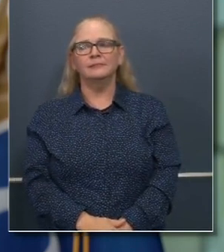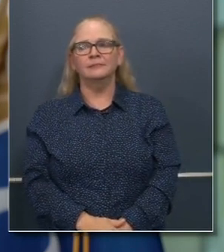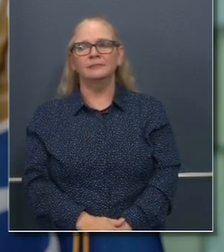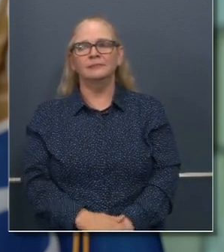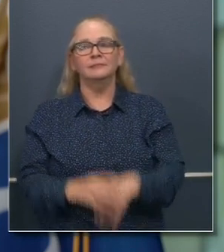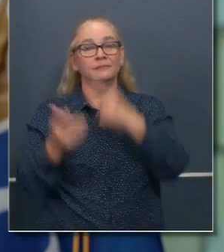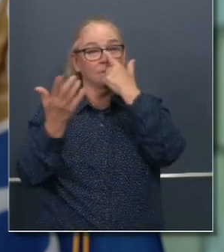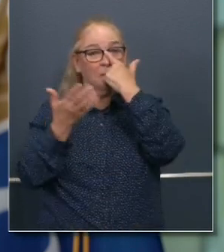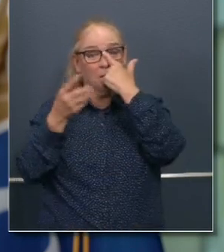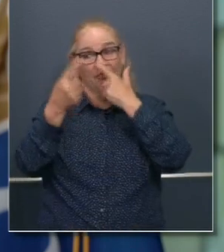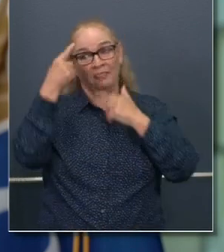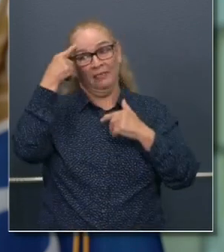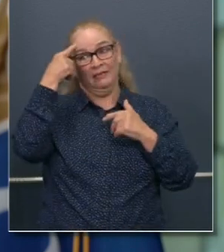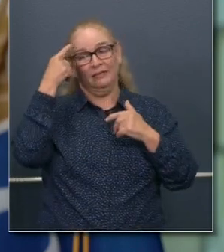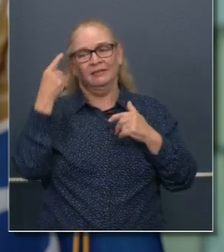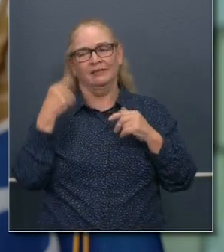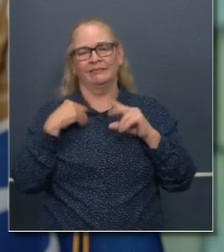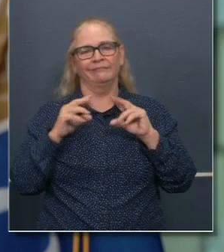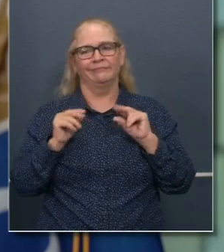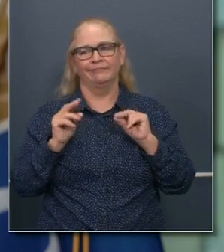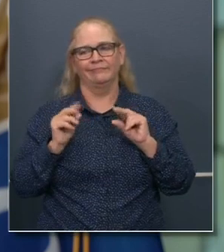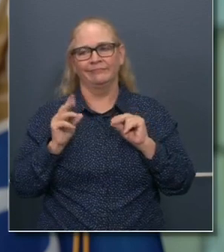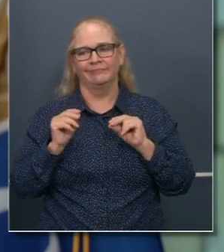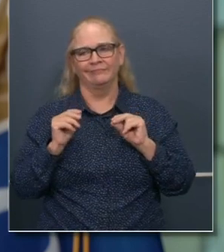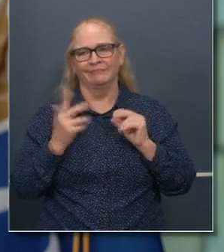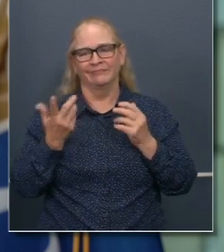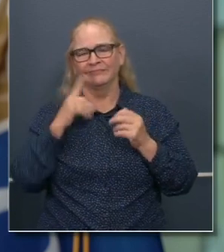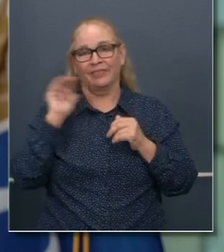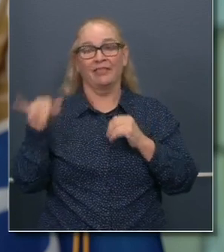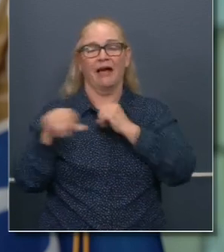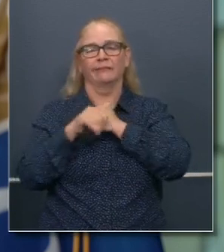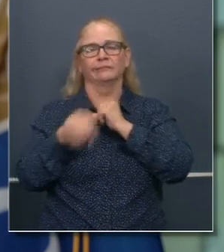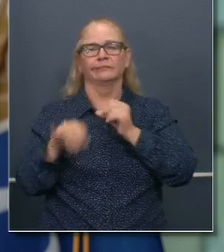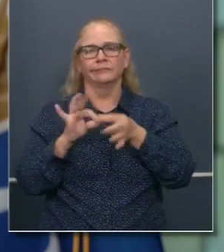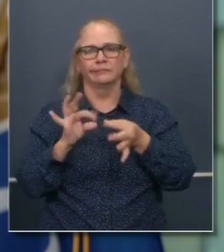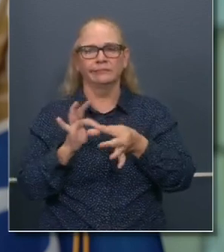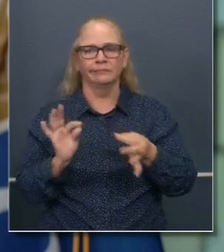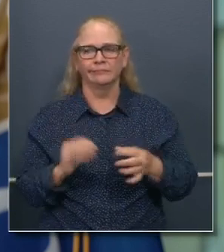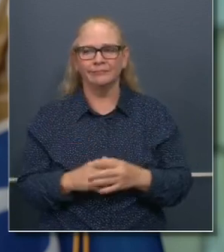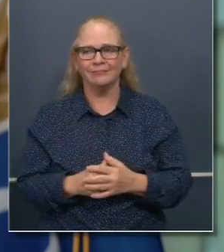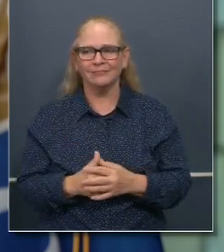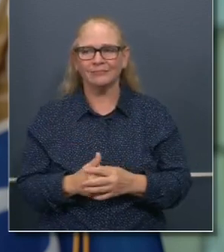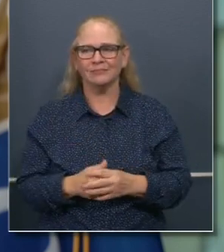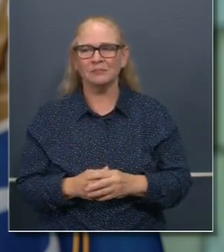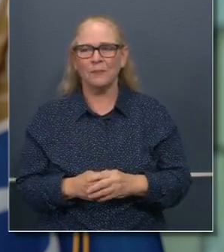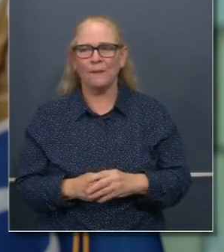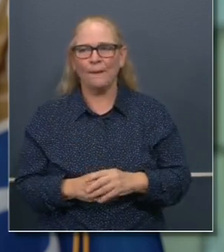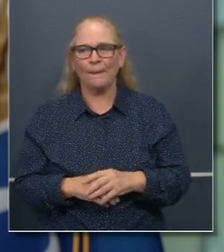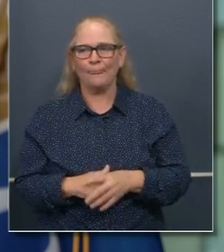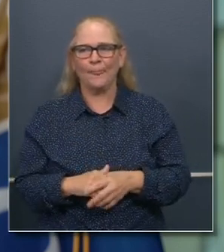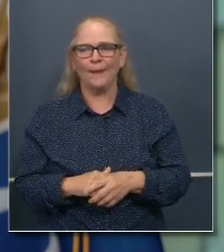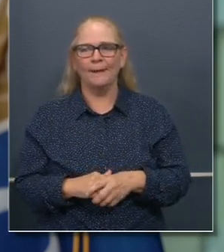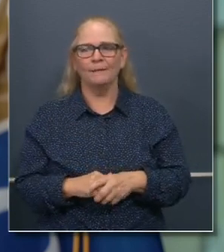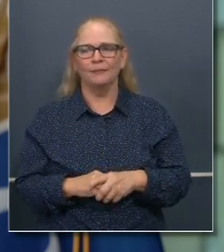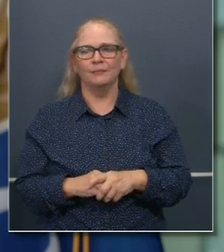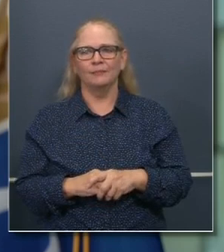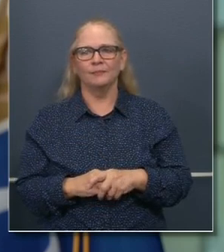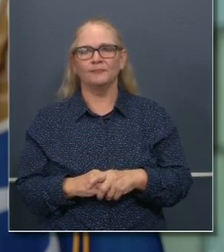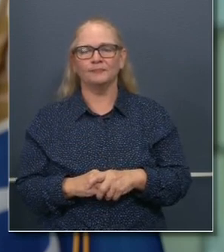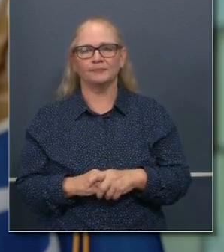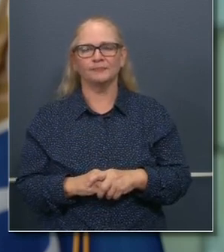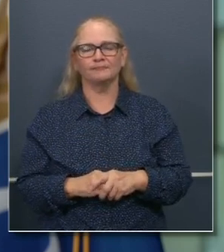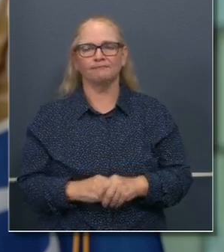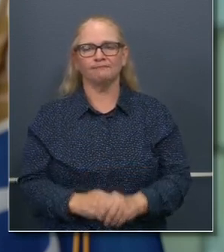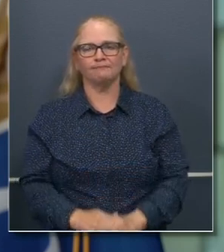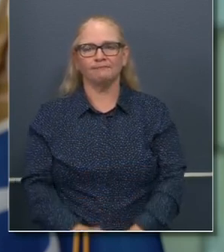exaggeration. And I can't be more pointed privately than I am being